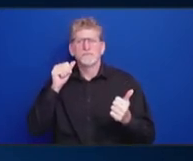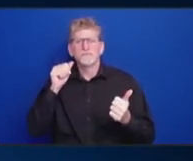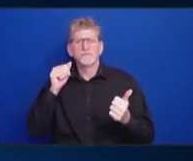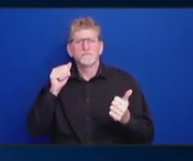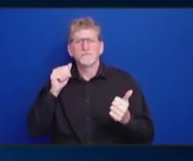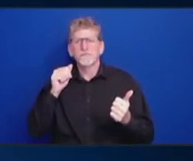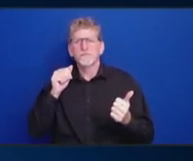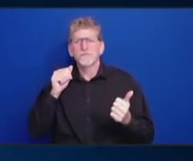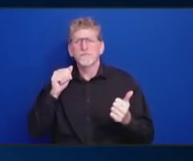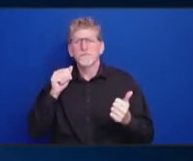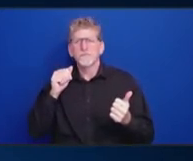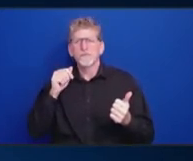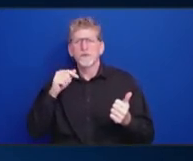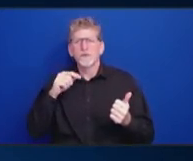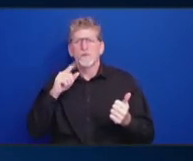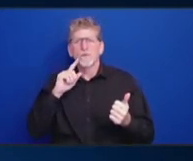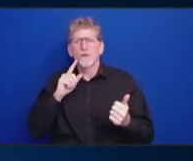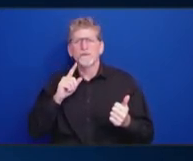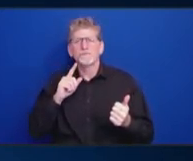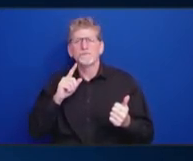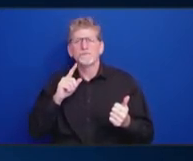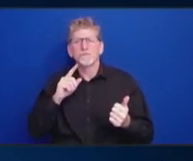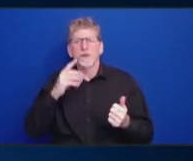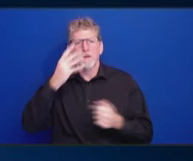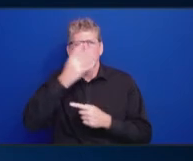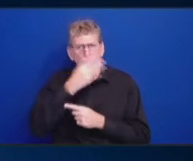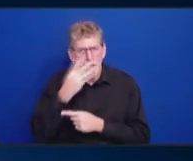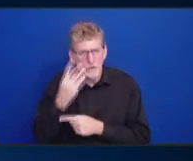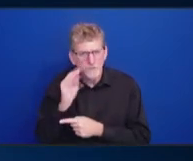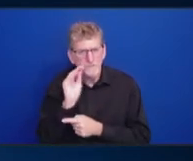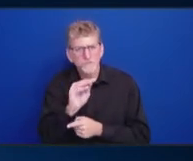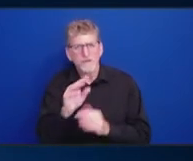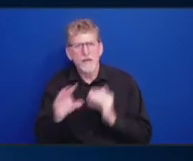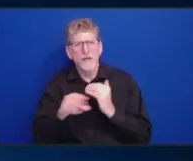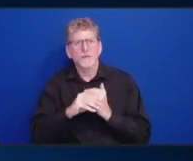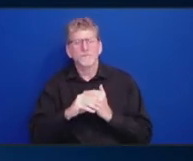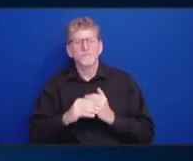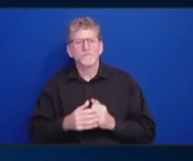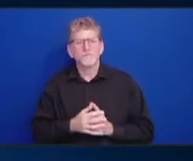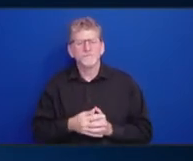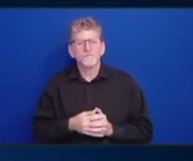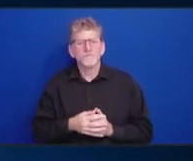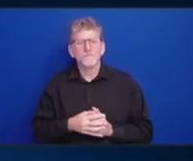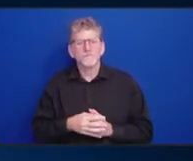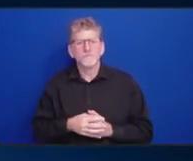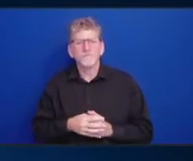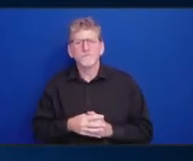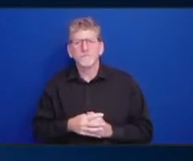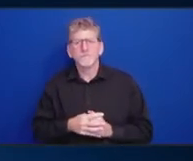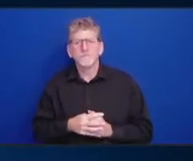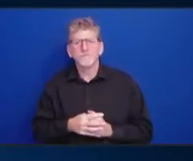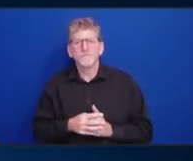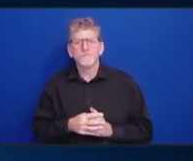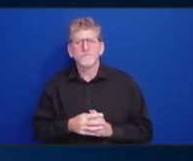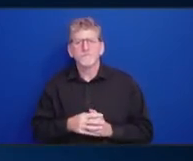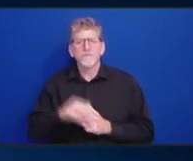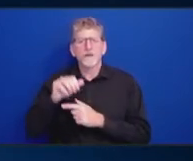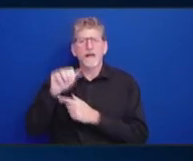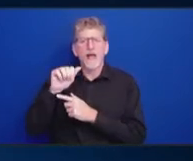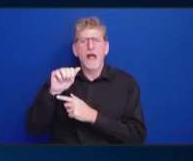you know, immigration. I believe we had AANHPI diversity in